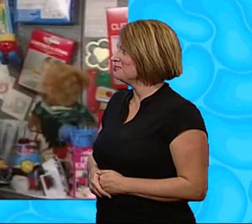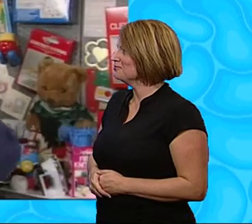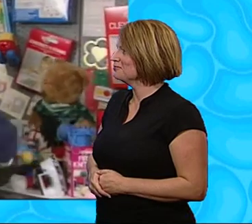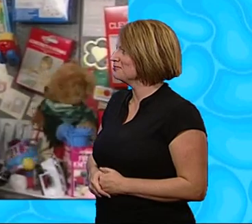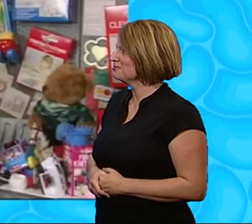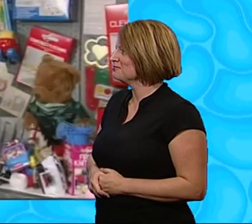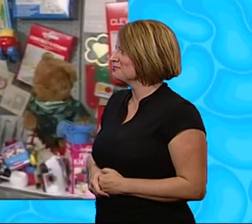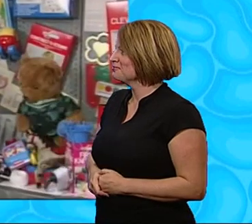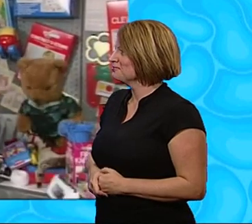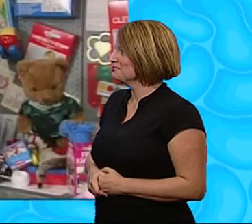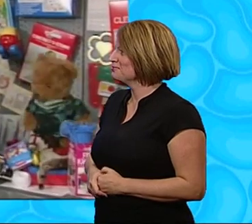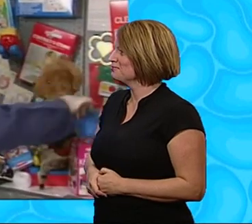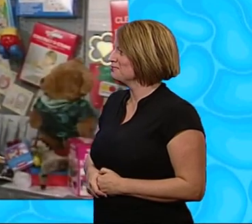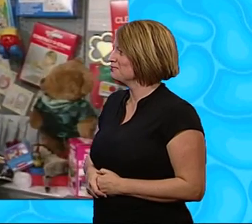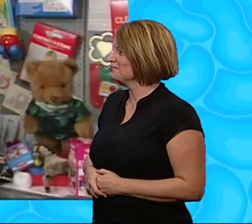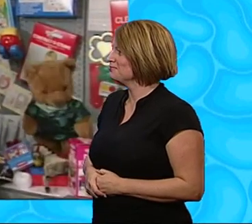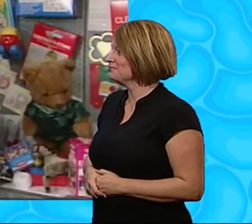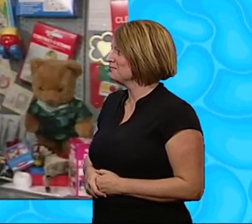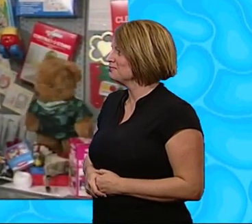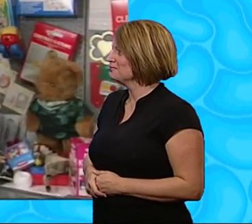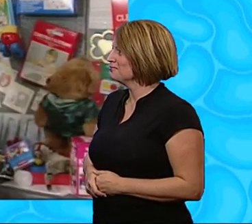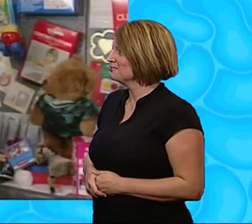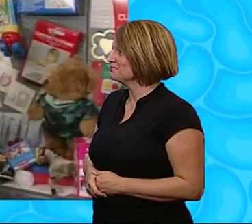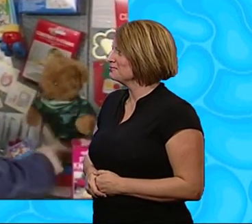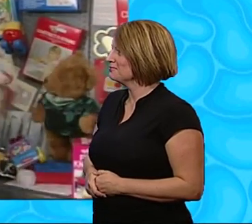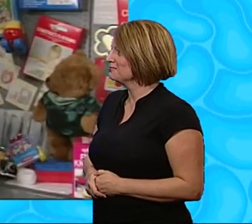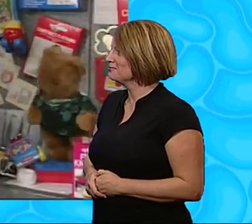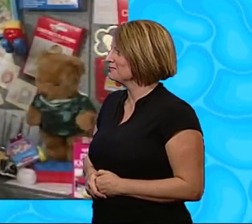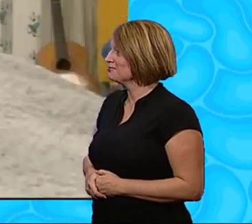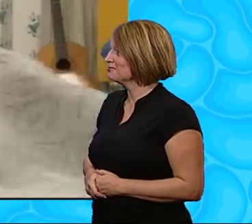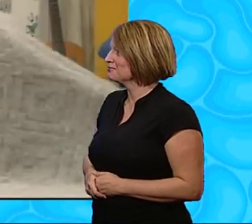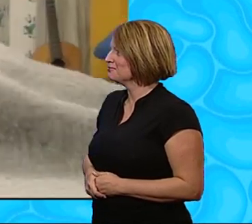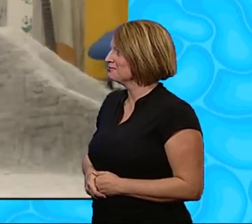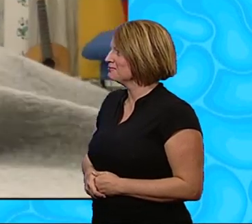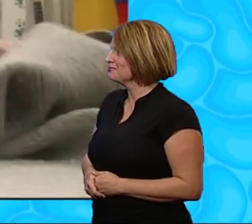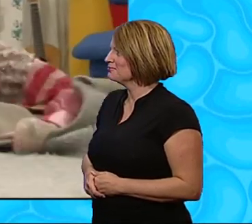Oh, let's see Ah, I'm worried, I'll put some